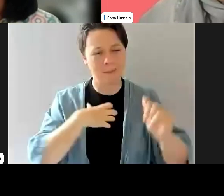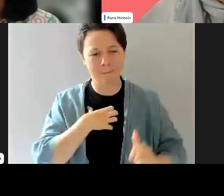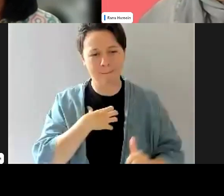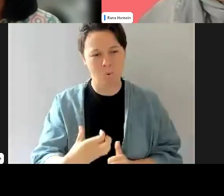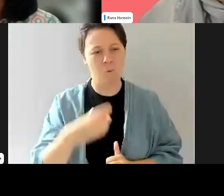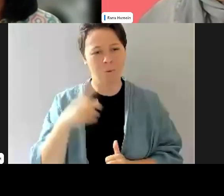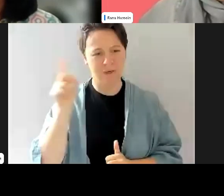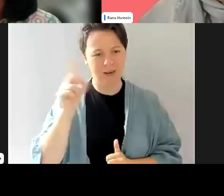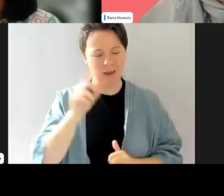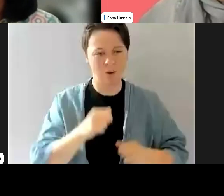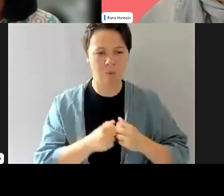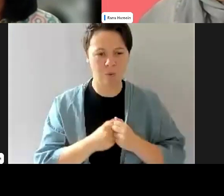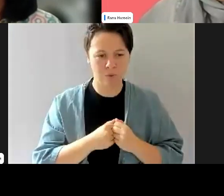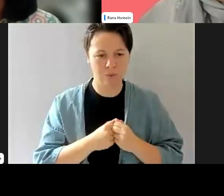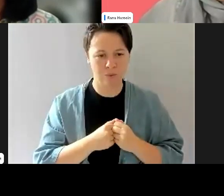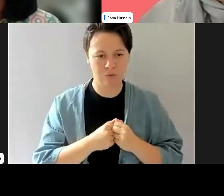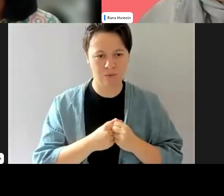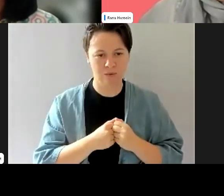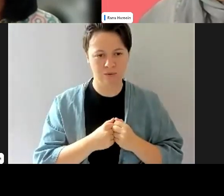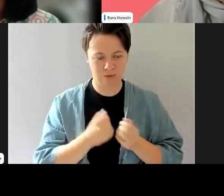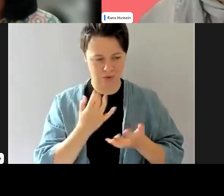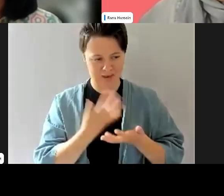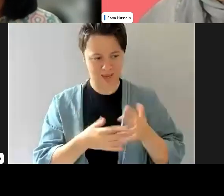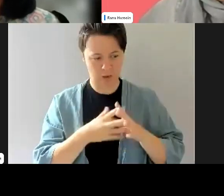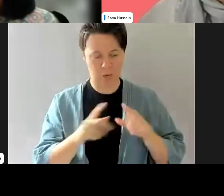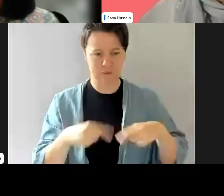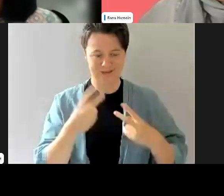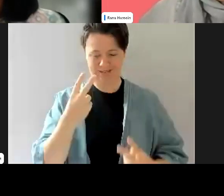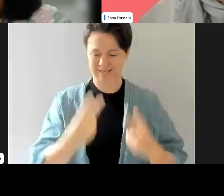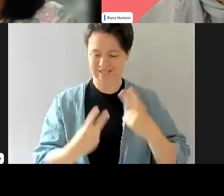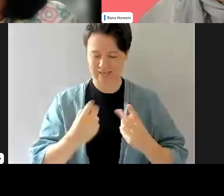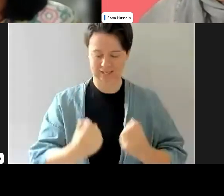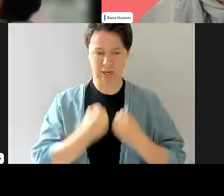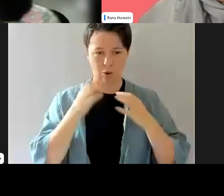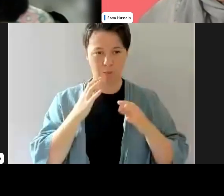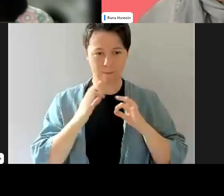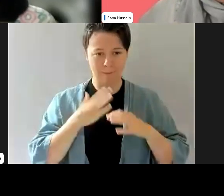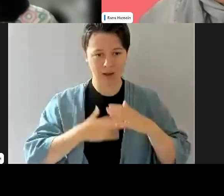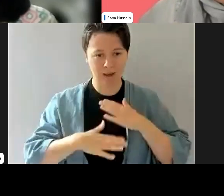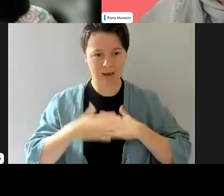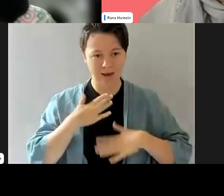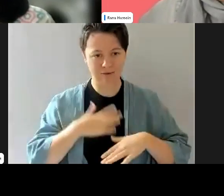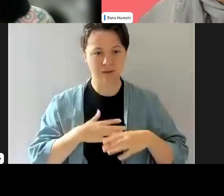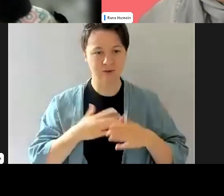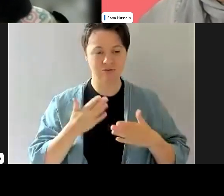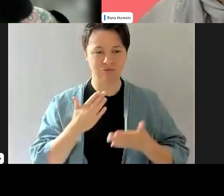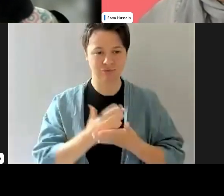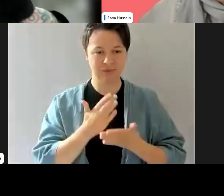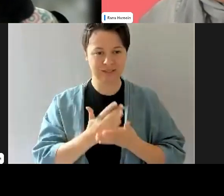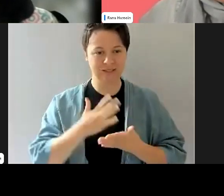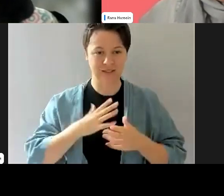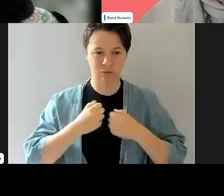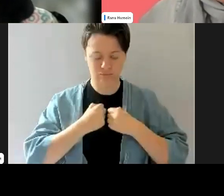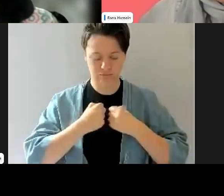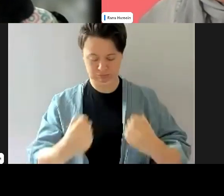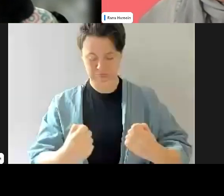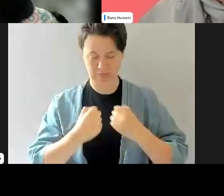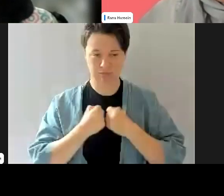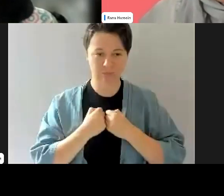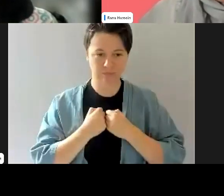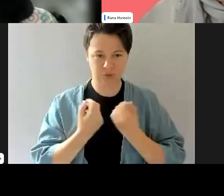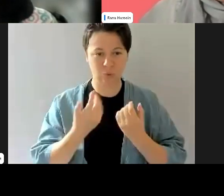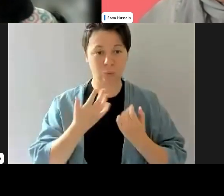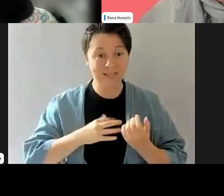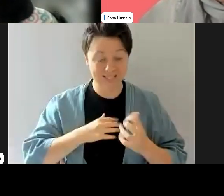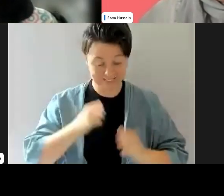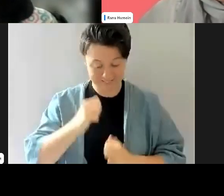sport. Um, so to assess the behavior and the culture of workplace takes a lot of inner work. Um, we need those systems, you know, we've talked